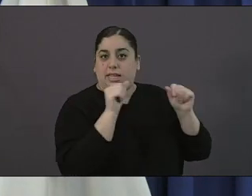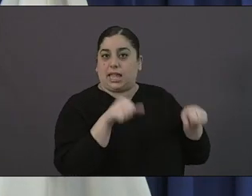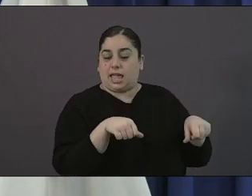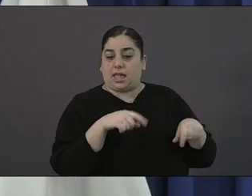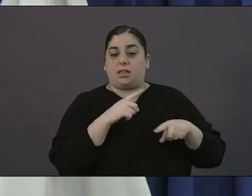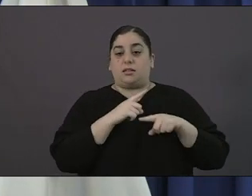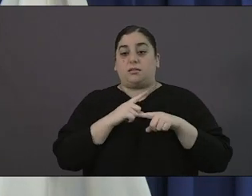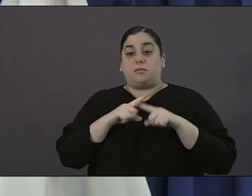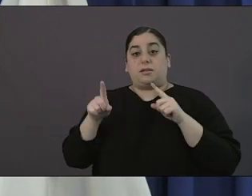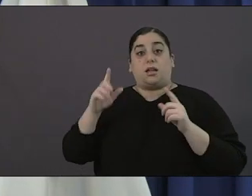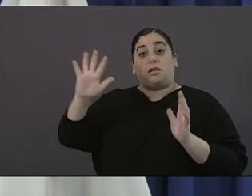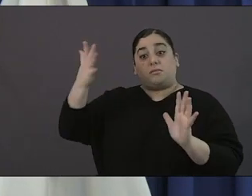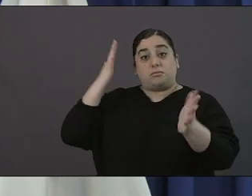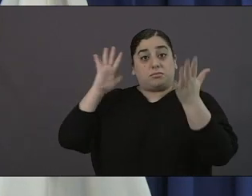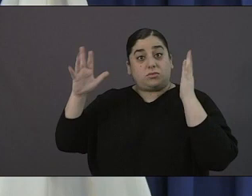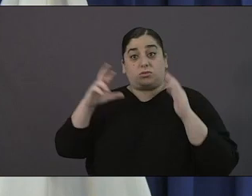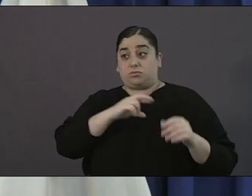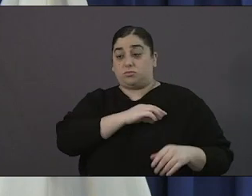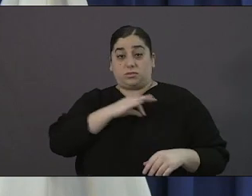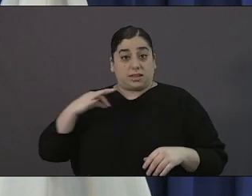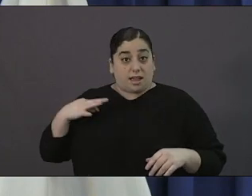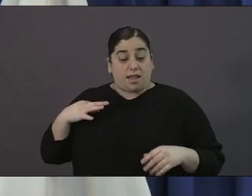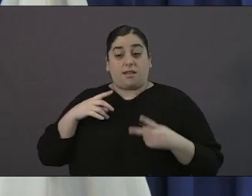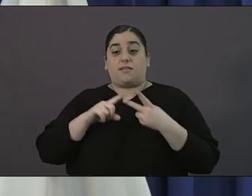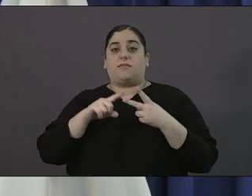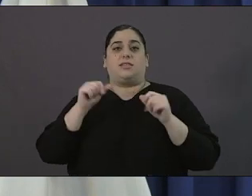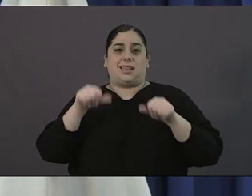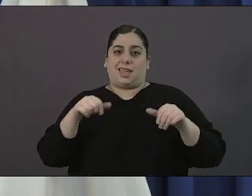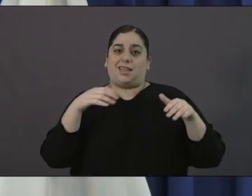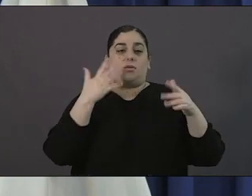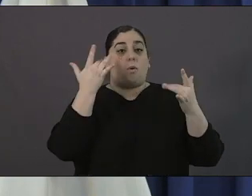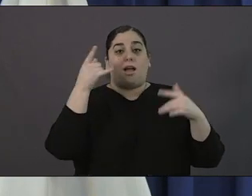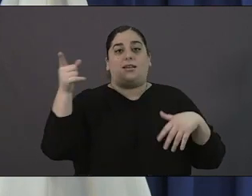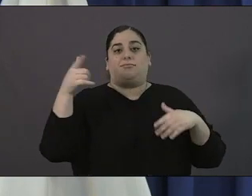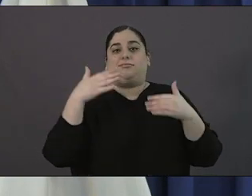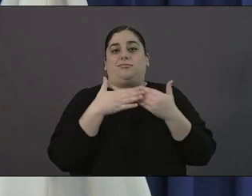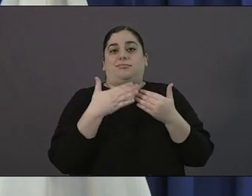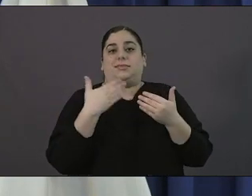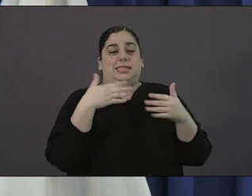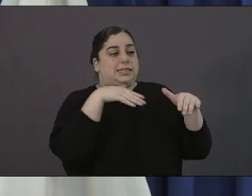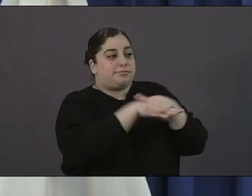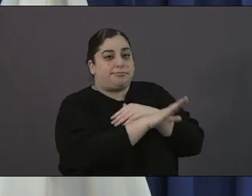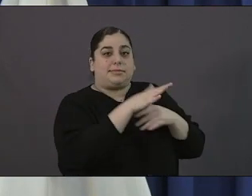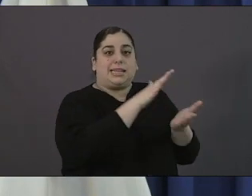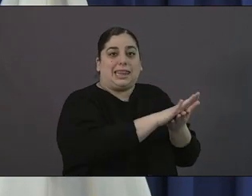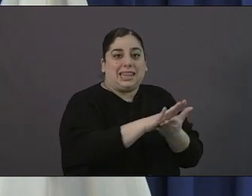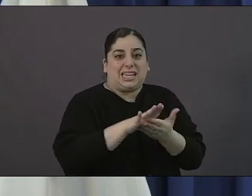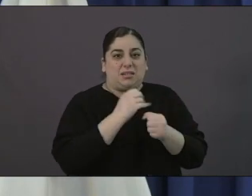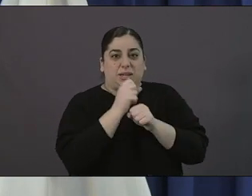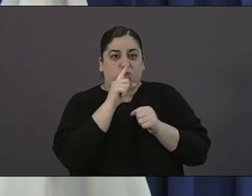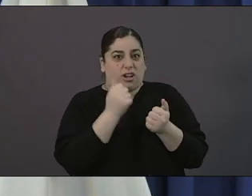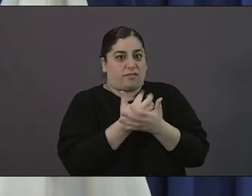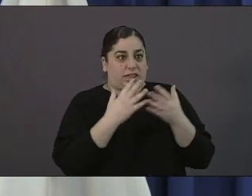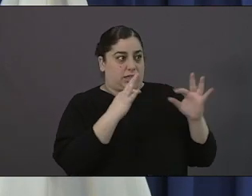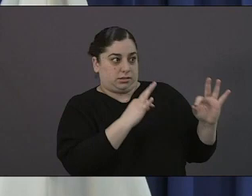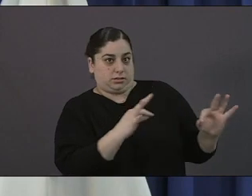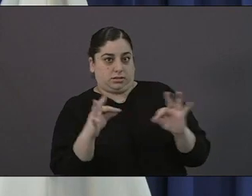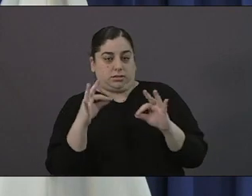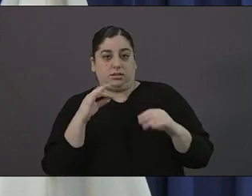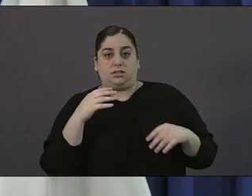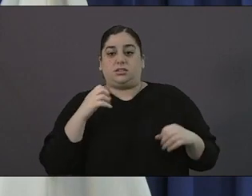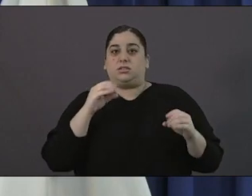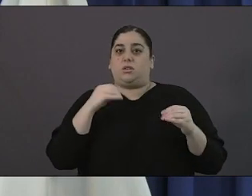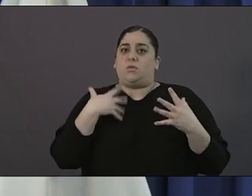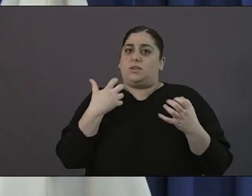clean the facility so it's really been an entire community effort and we're just so grateful uh to see people turn out and help other folks